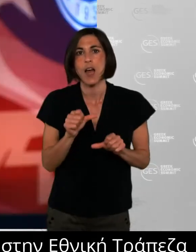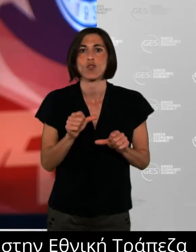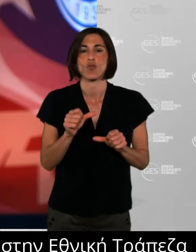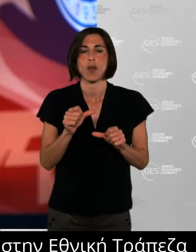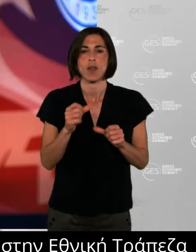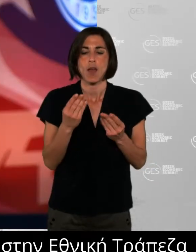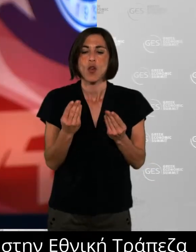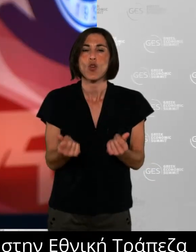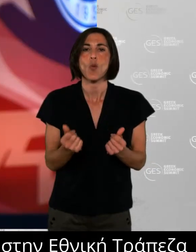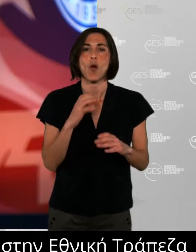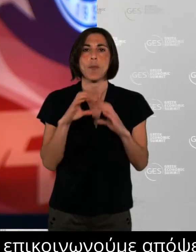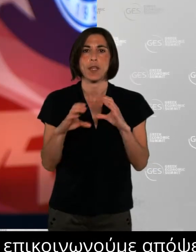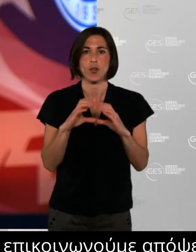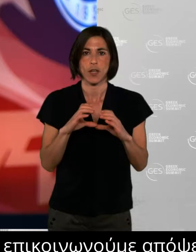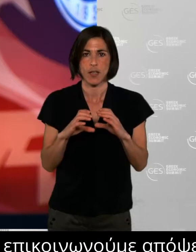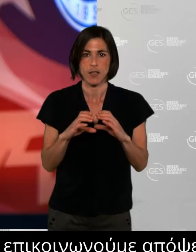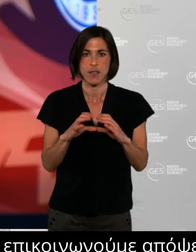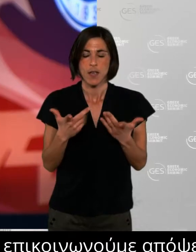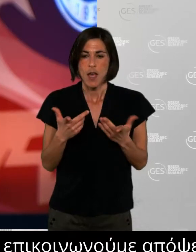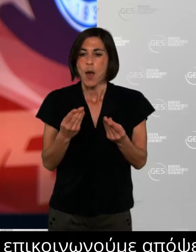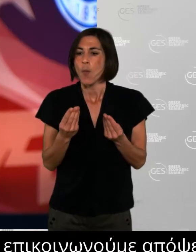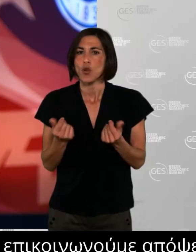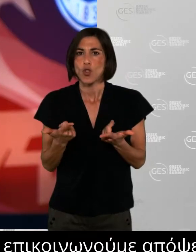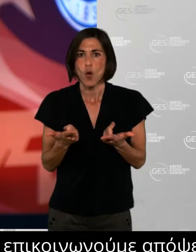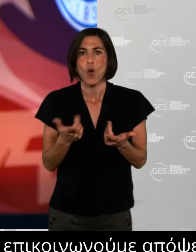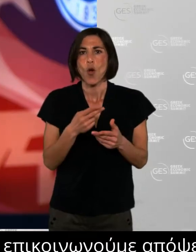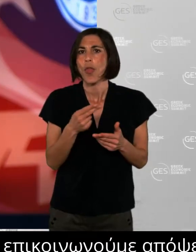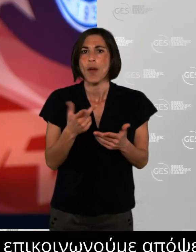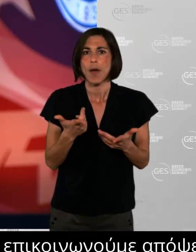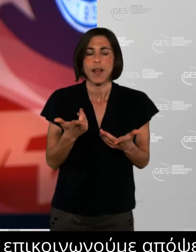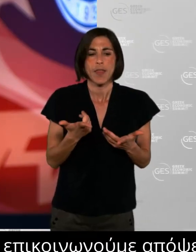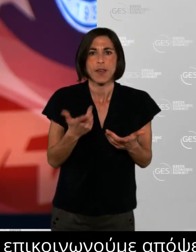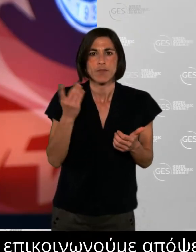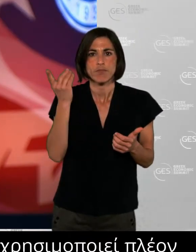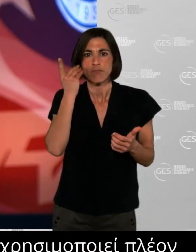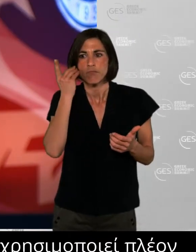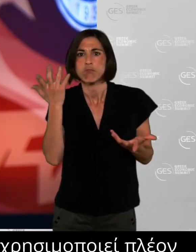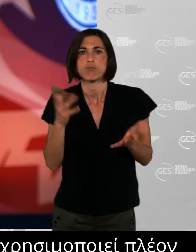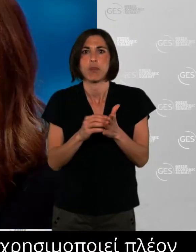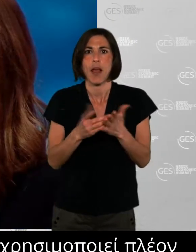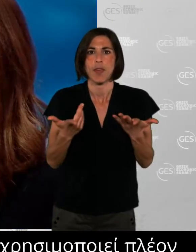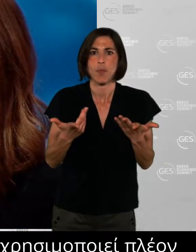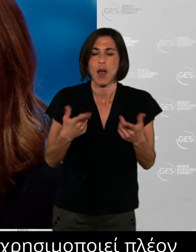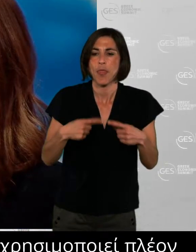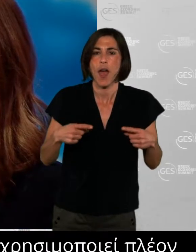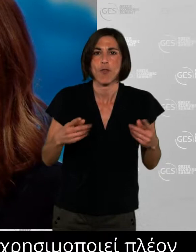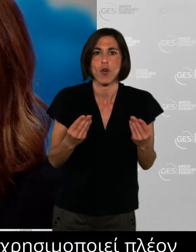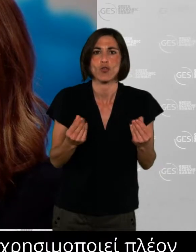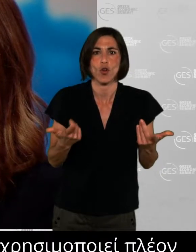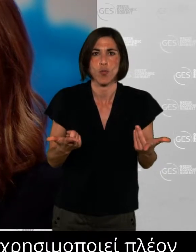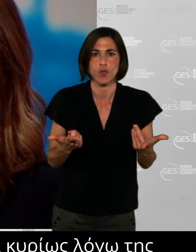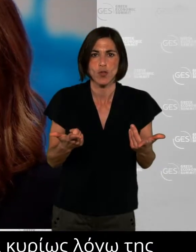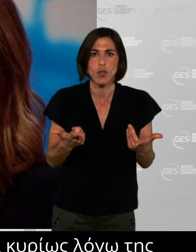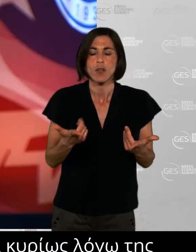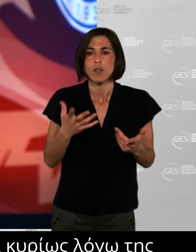means. We use a lot of means technology now that thrived through the pandemic helped us a lot. So we did town hall meetings, we did